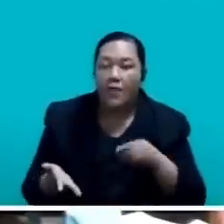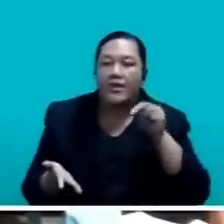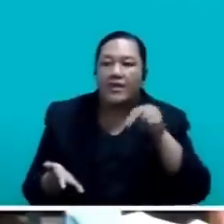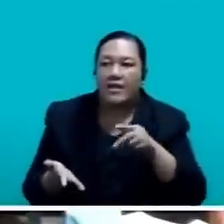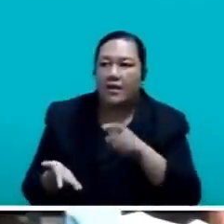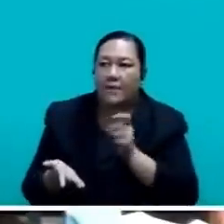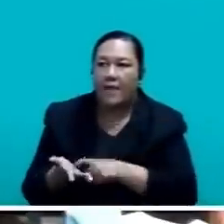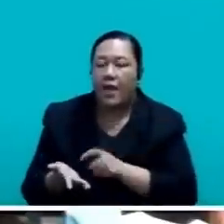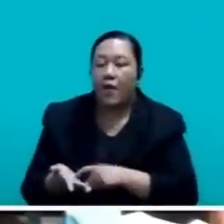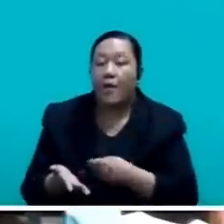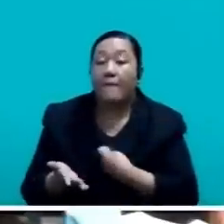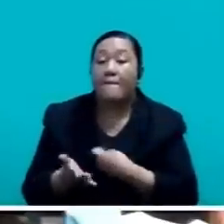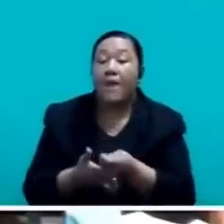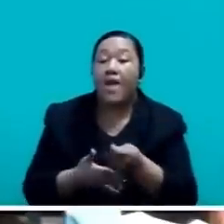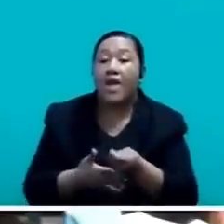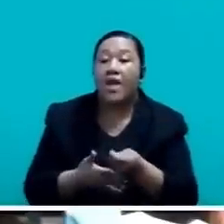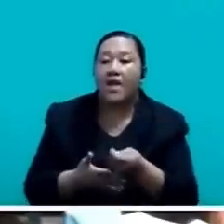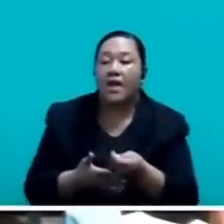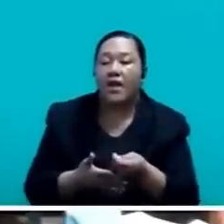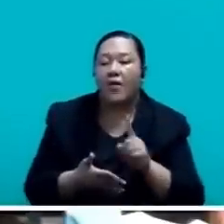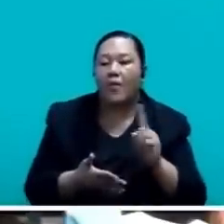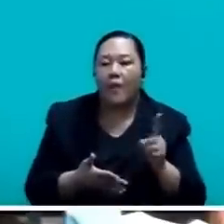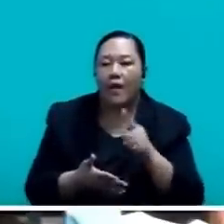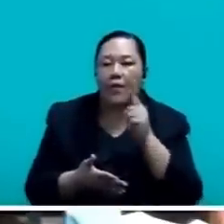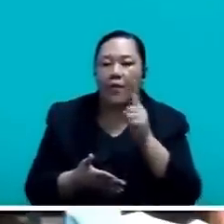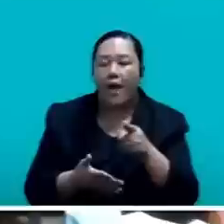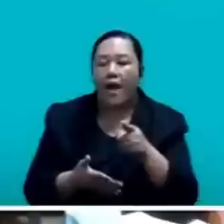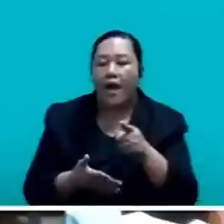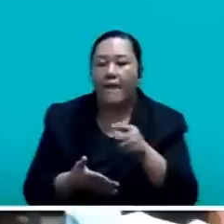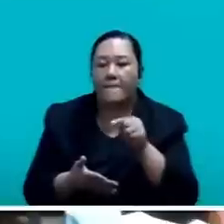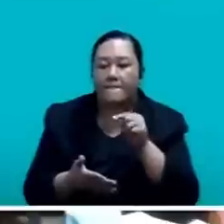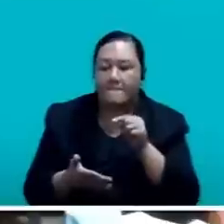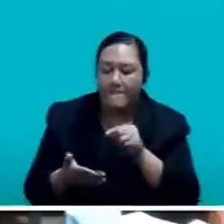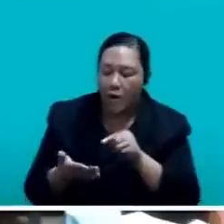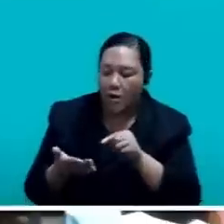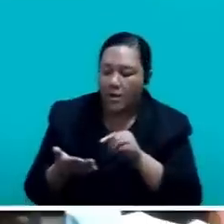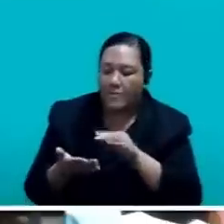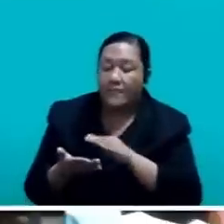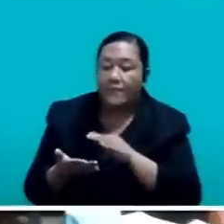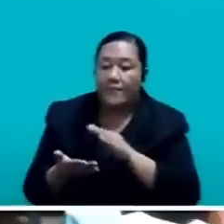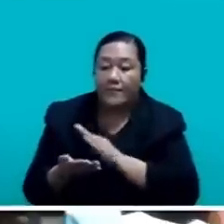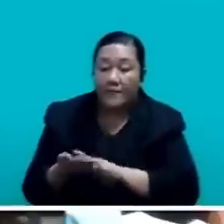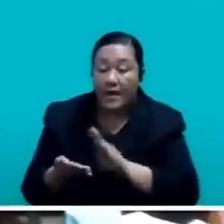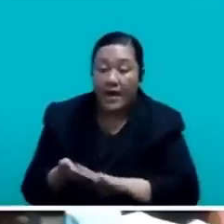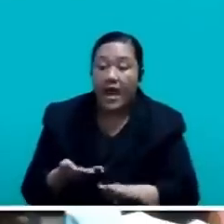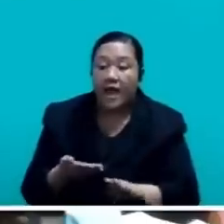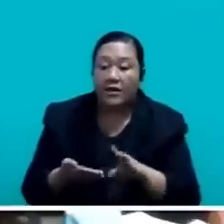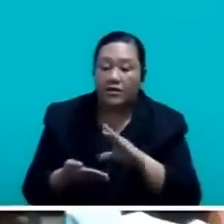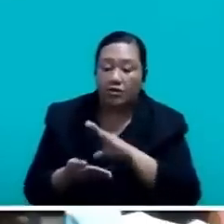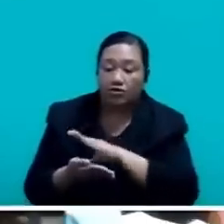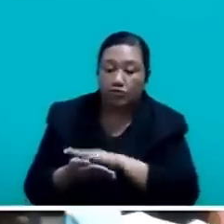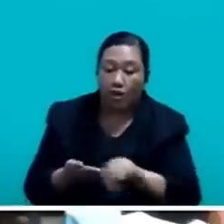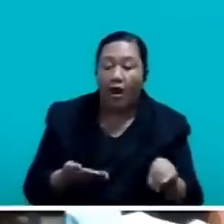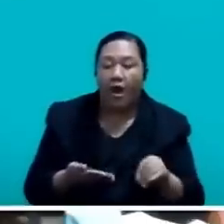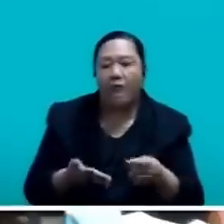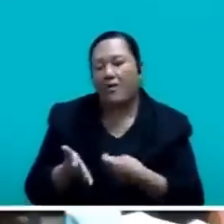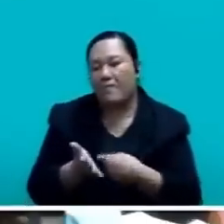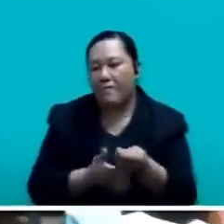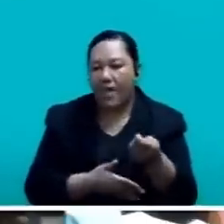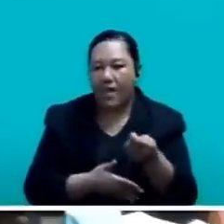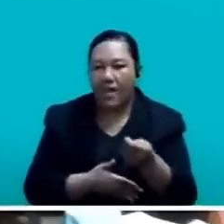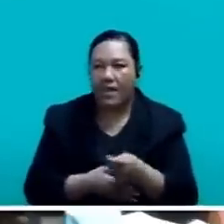one billion dollars of Fiji First government debt, even in our first year in office.